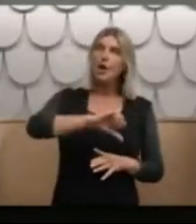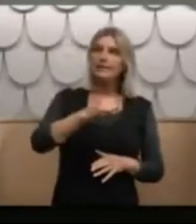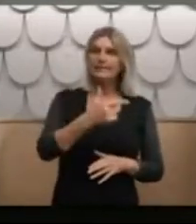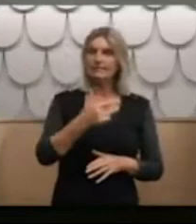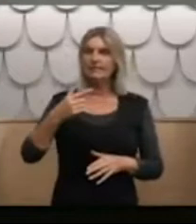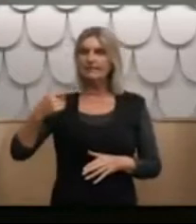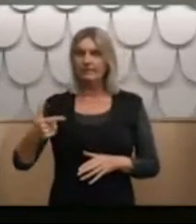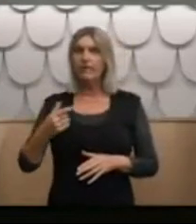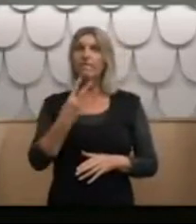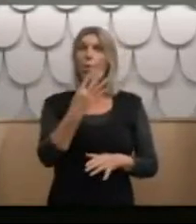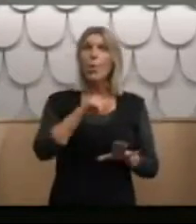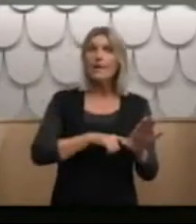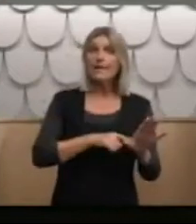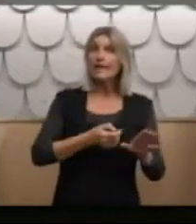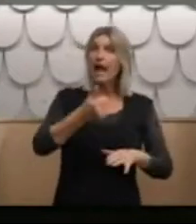after Brian was there.